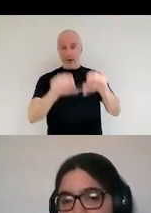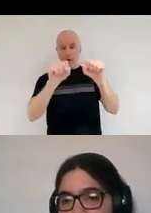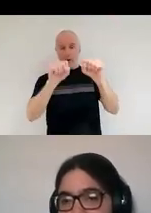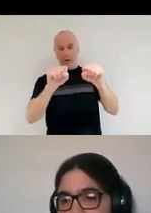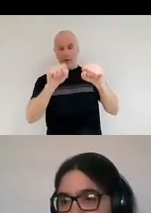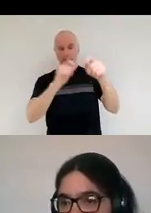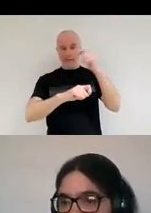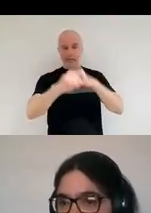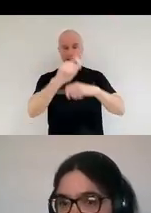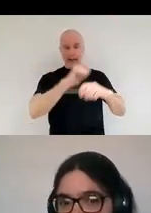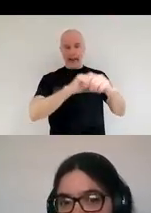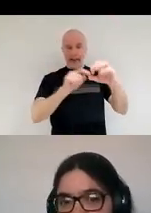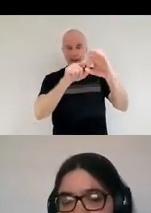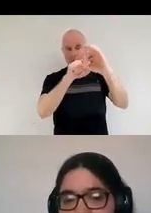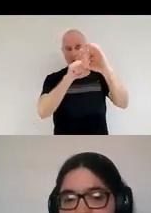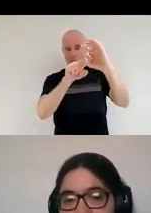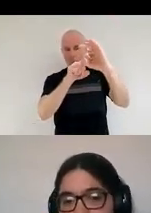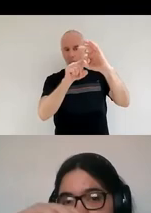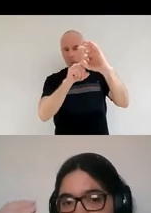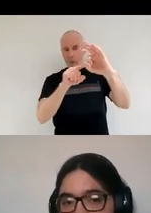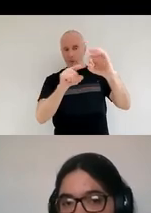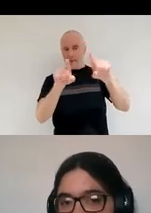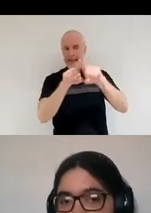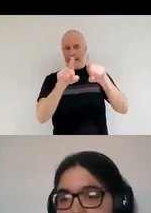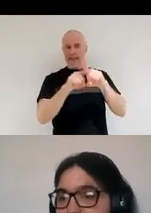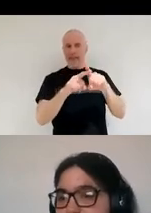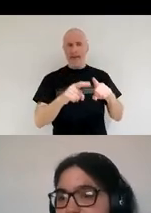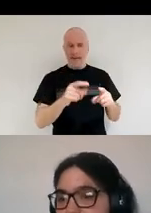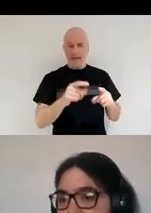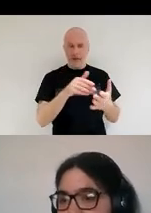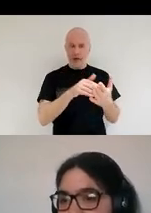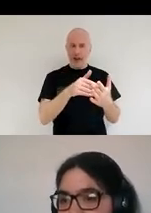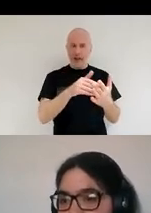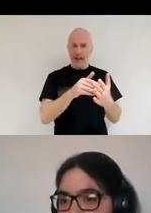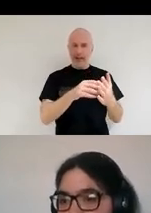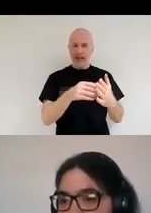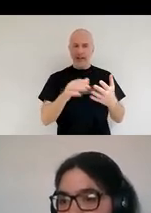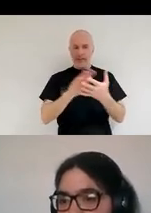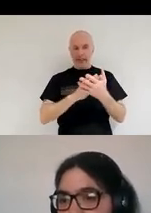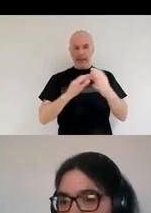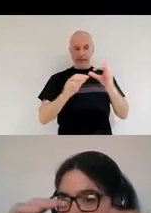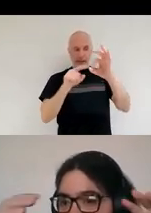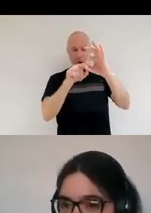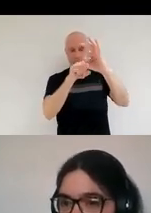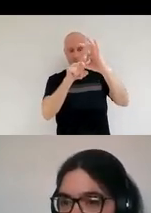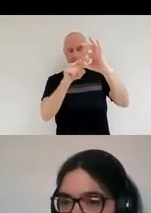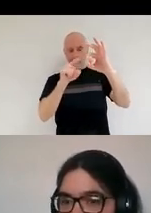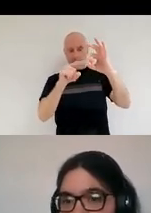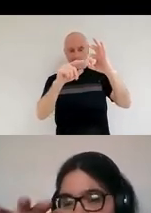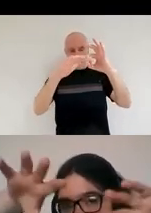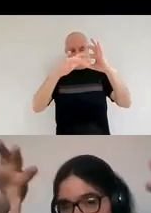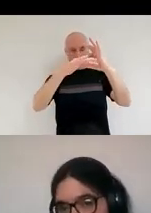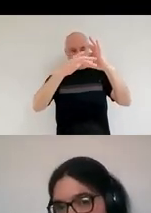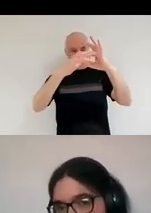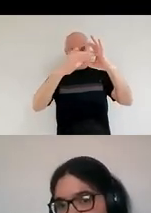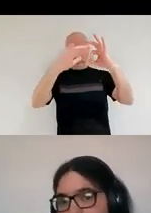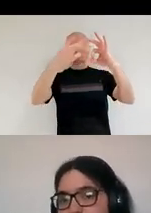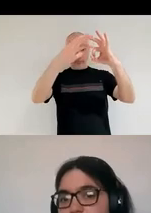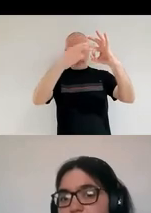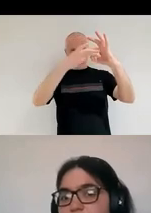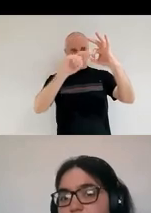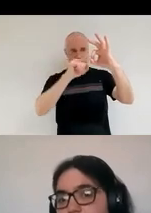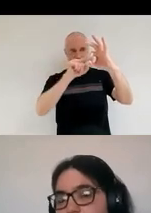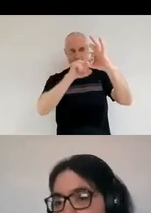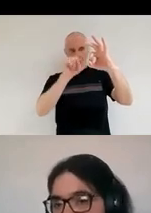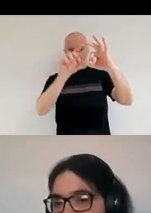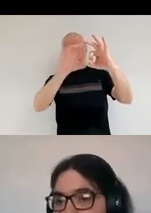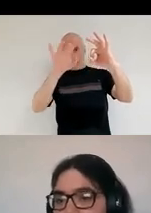like a Swiss cheese where none of the dust can exist. So you have this dust free regions and then you have the dust